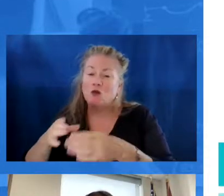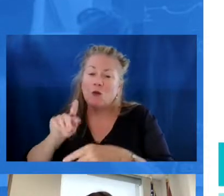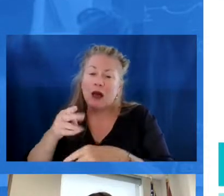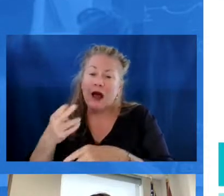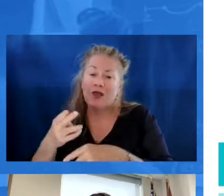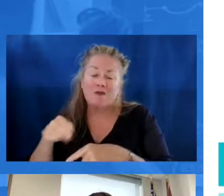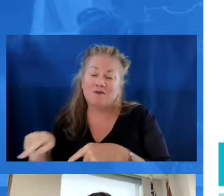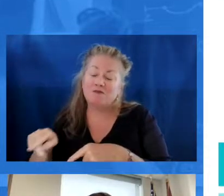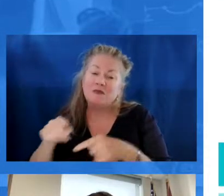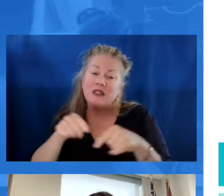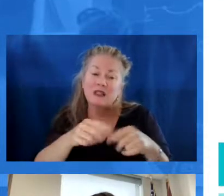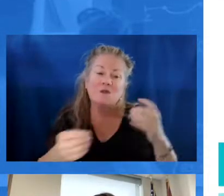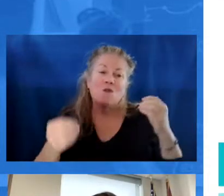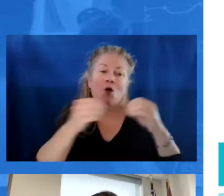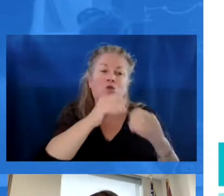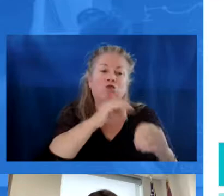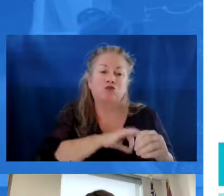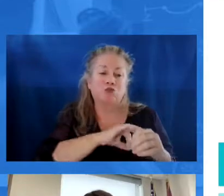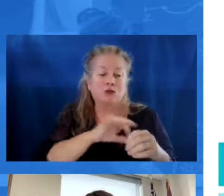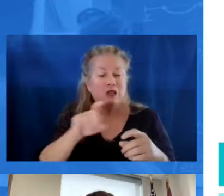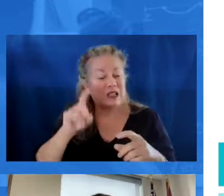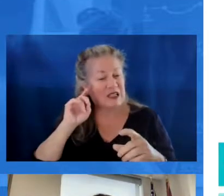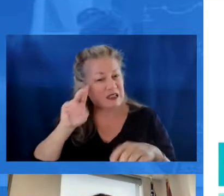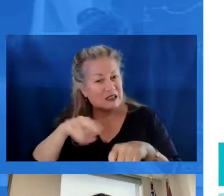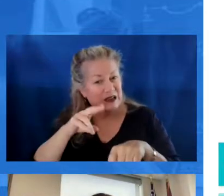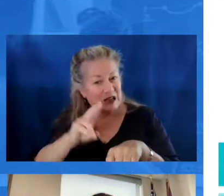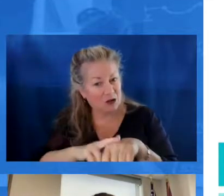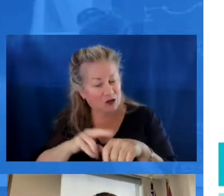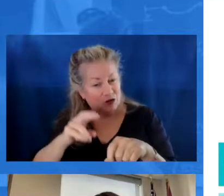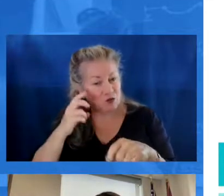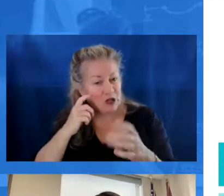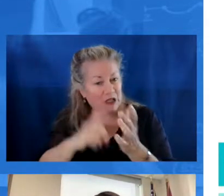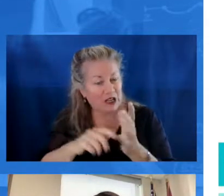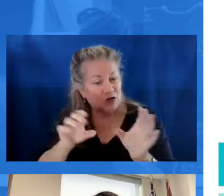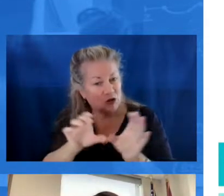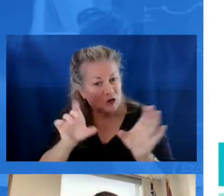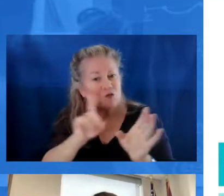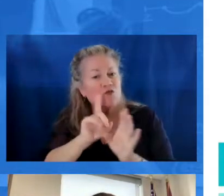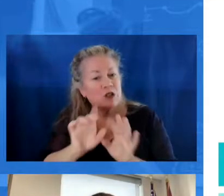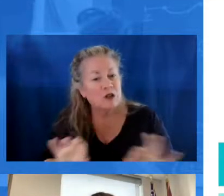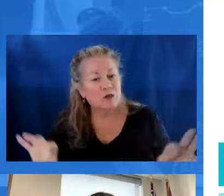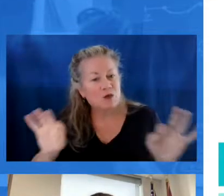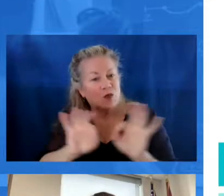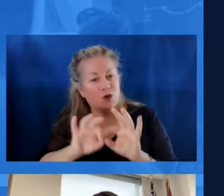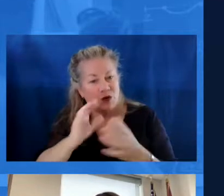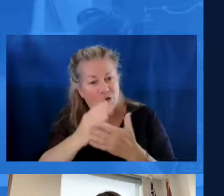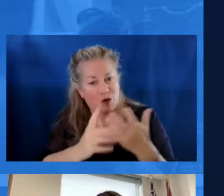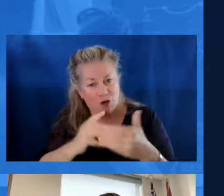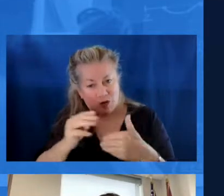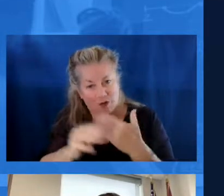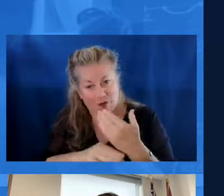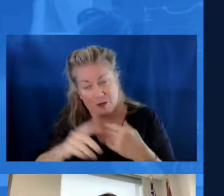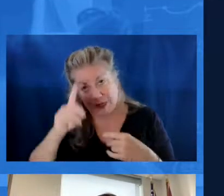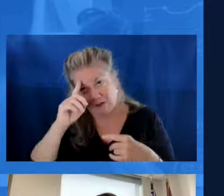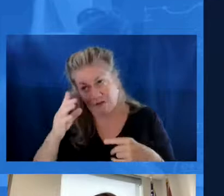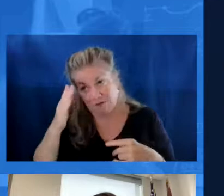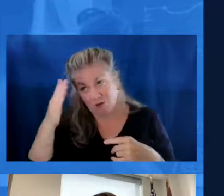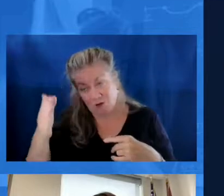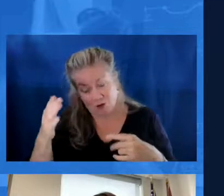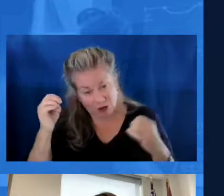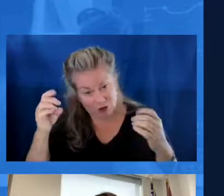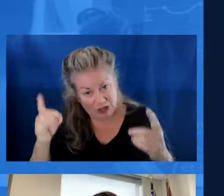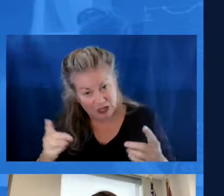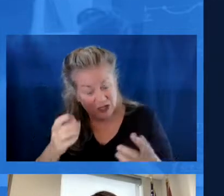would offer. And so that nationally recognized credential is a really important part of the program. So when we think about how this benefits our future